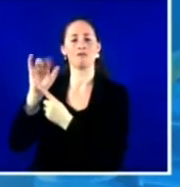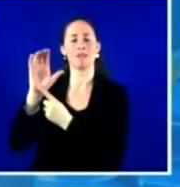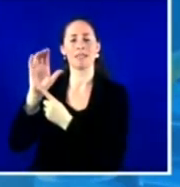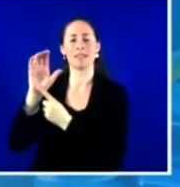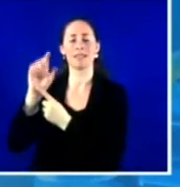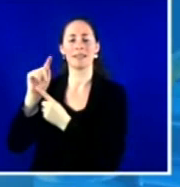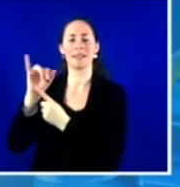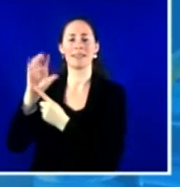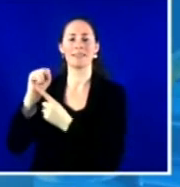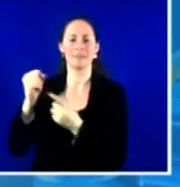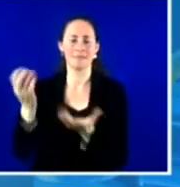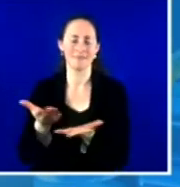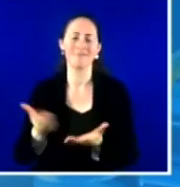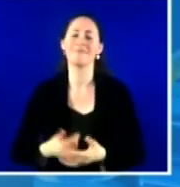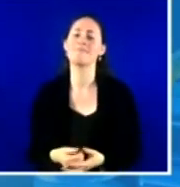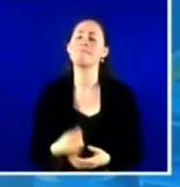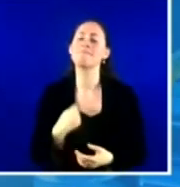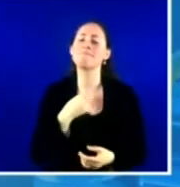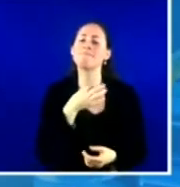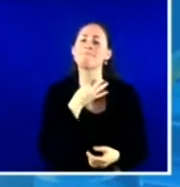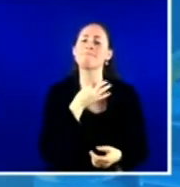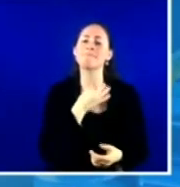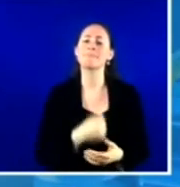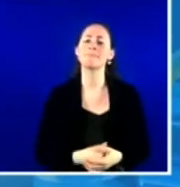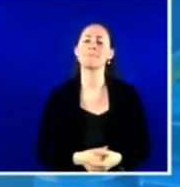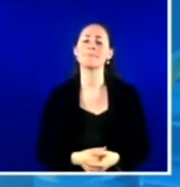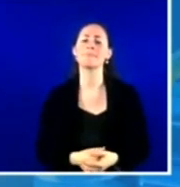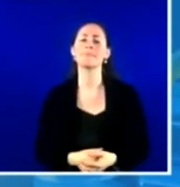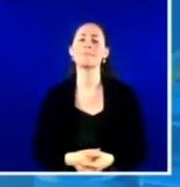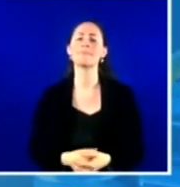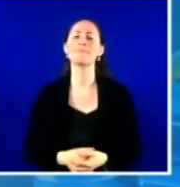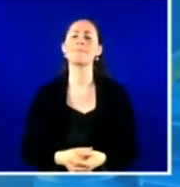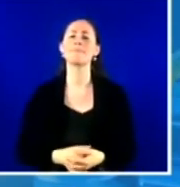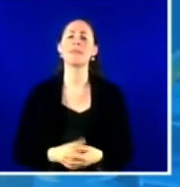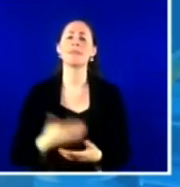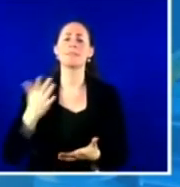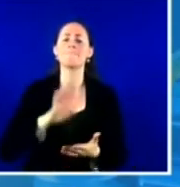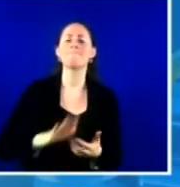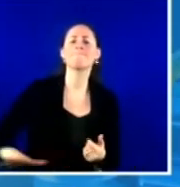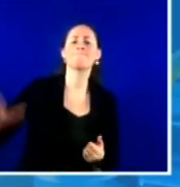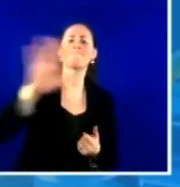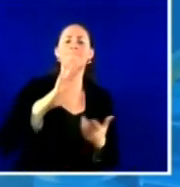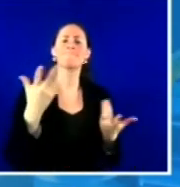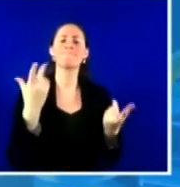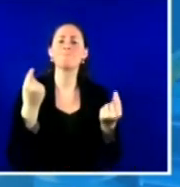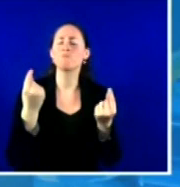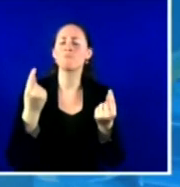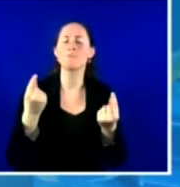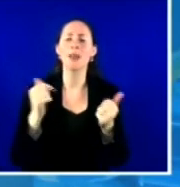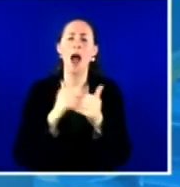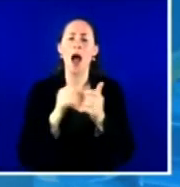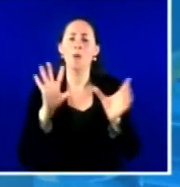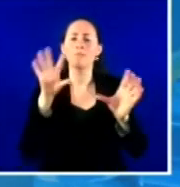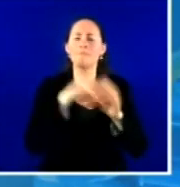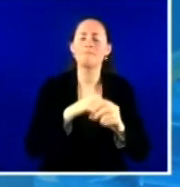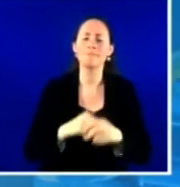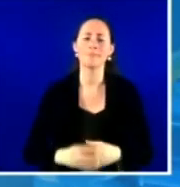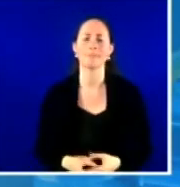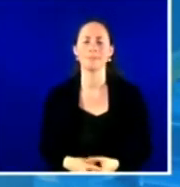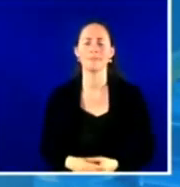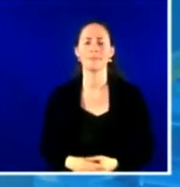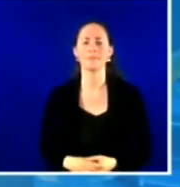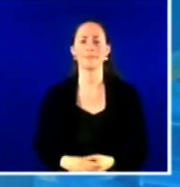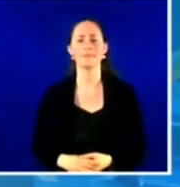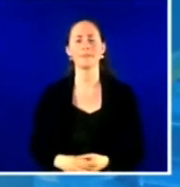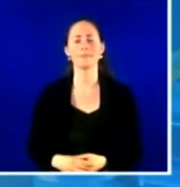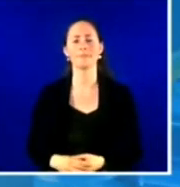Hospital are involved in? Uh, thank you for that. I would love to, you know, I think, uh, uh, in